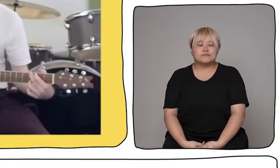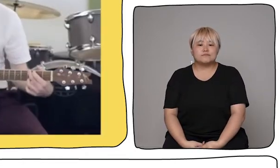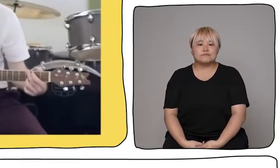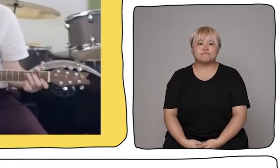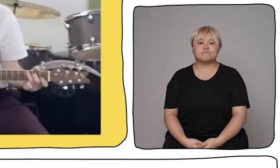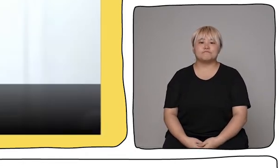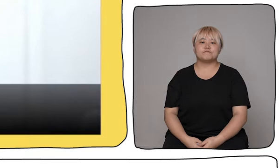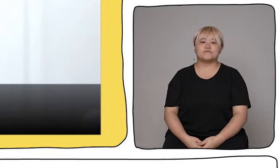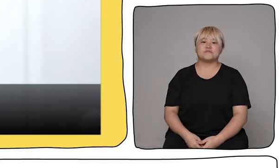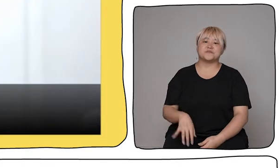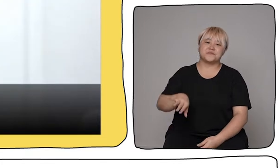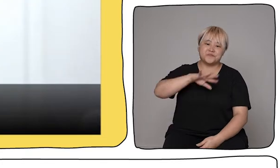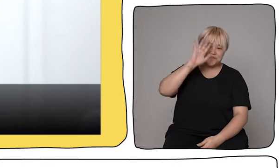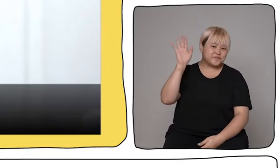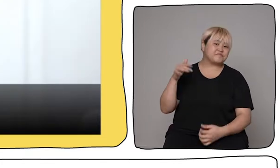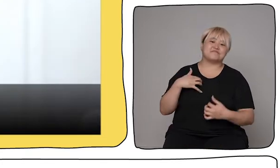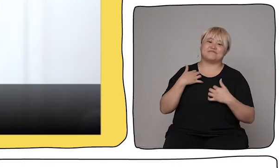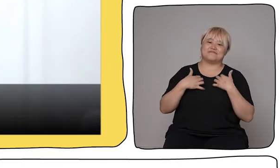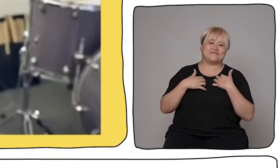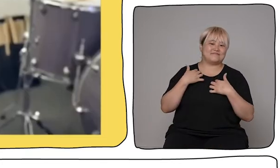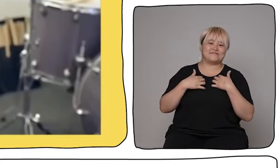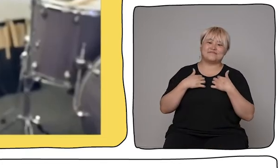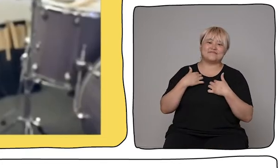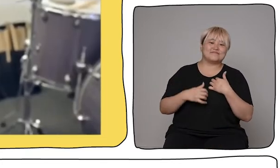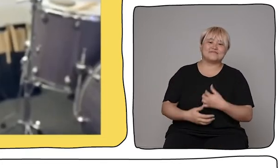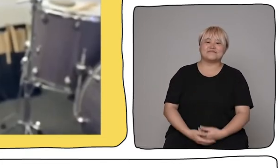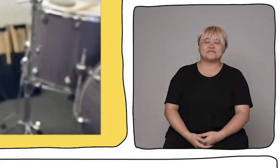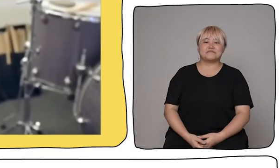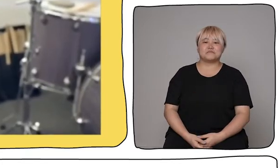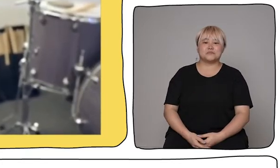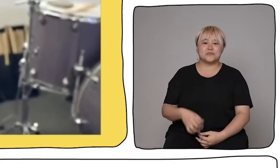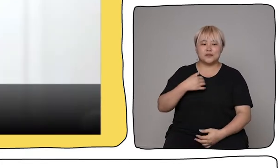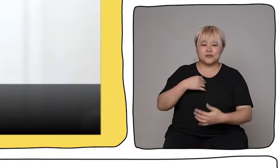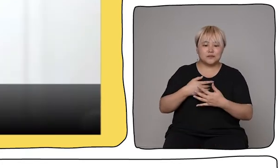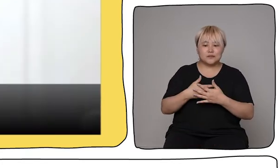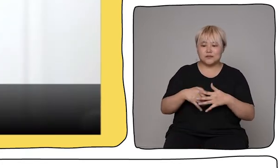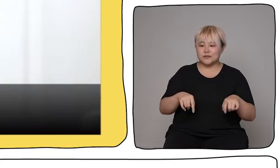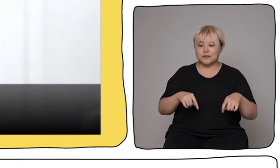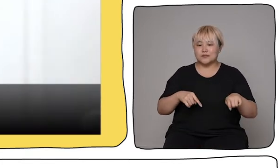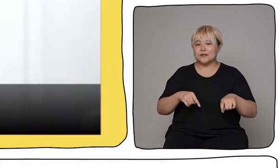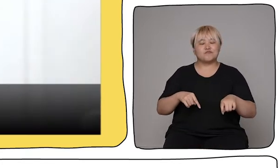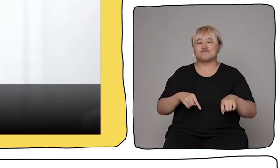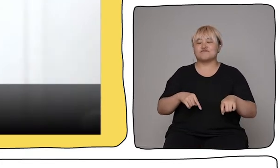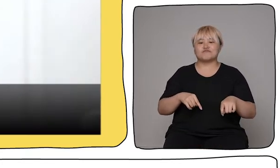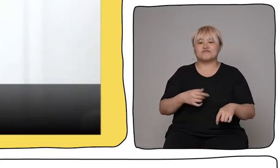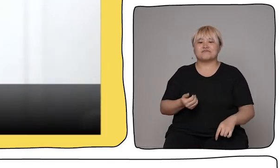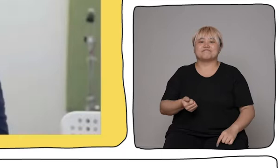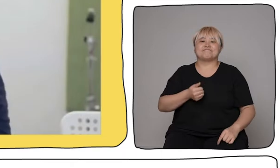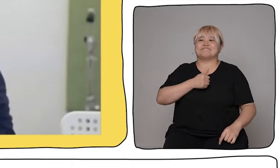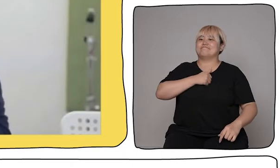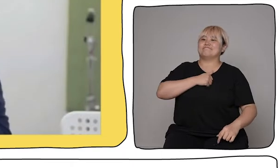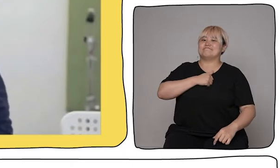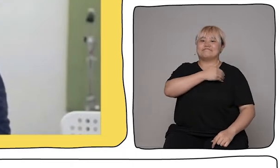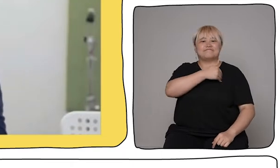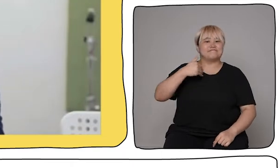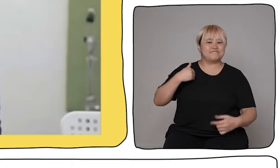I enjoy everything. It's making me more confident instead of being nervous.